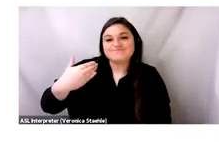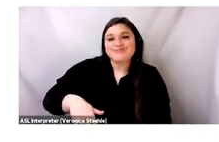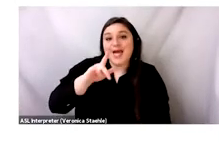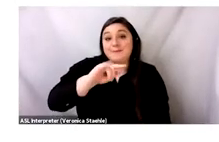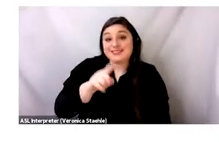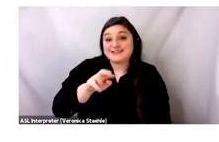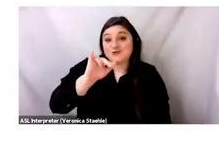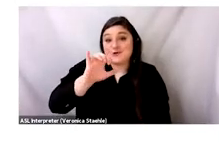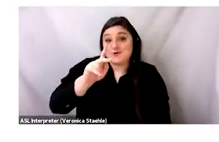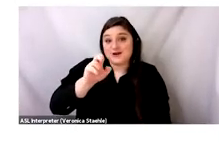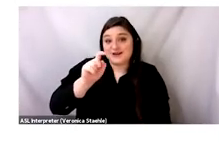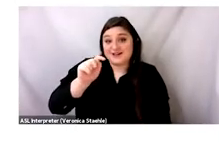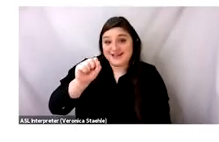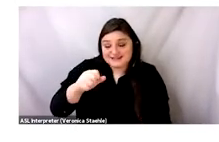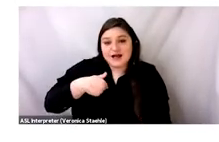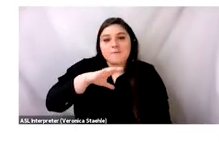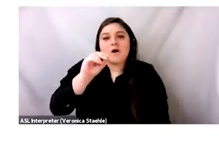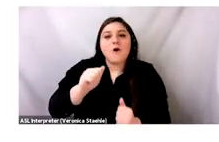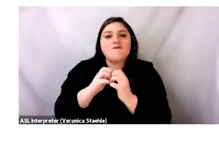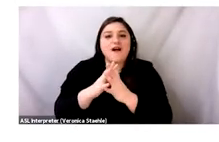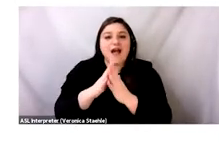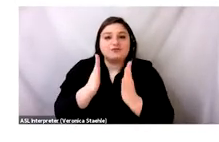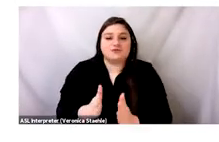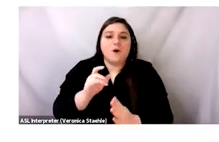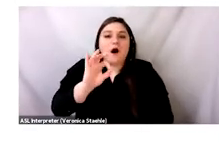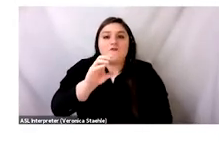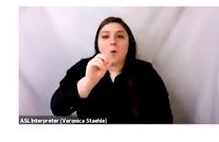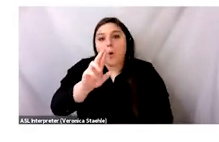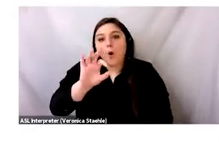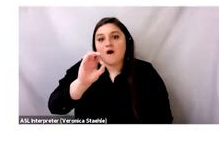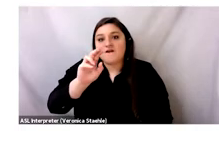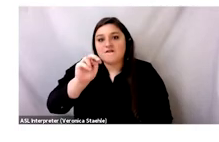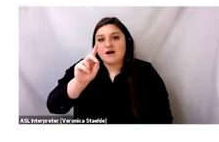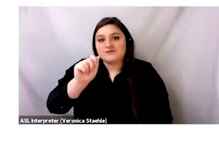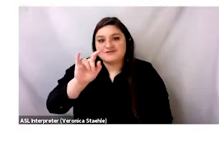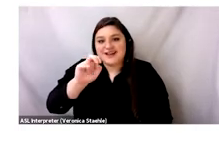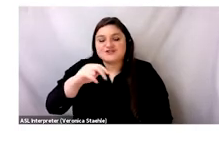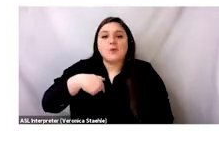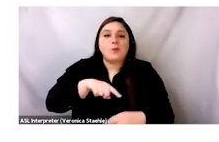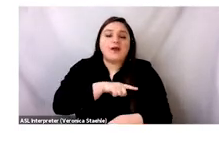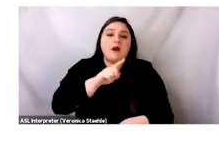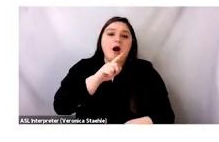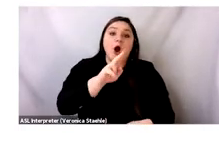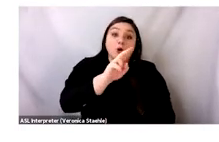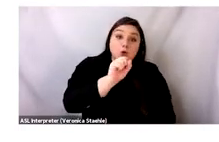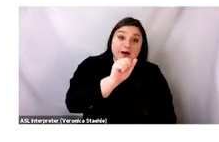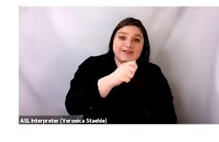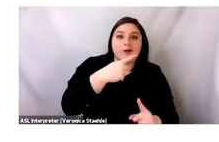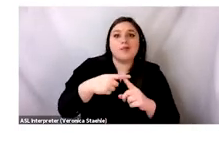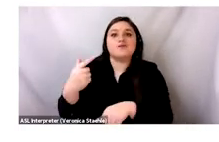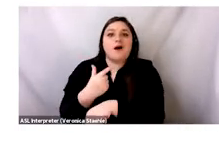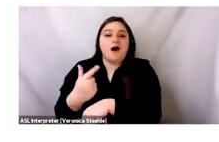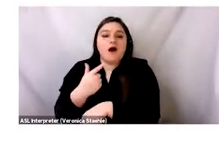So my name is Liz Ricketts, and I am the co-founder of the Orr Foundation. We are a USA and Ghana-based nonprofit.